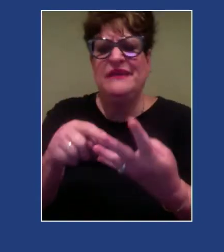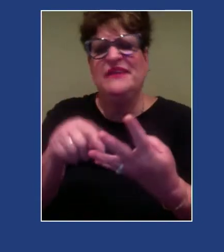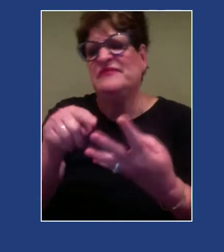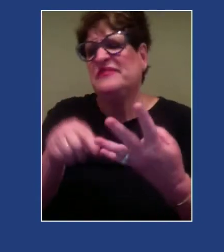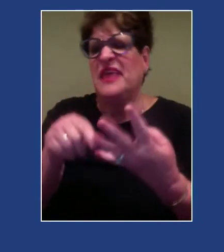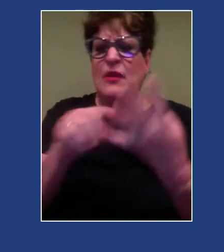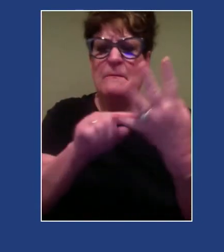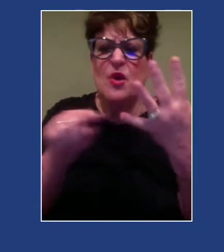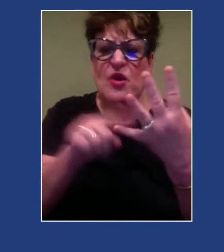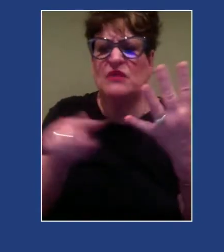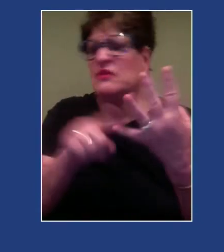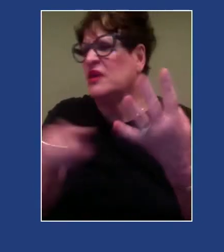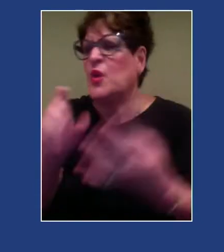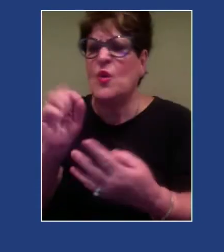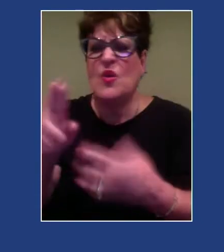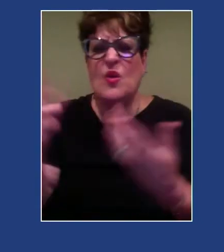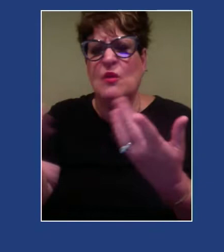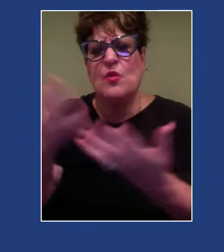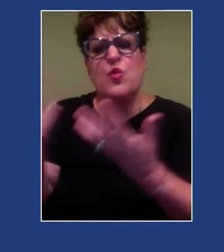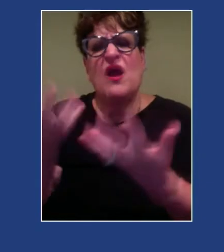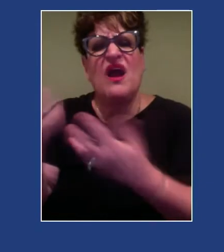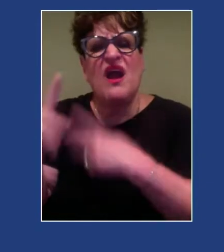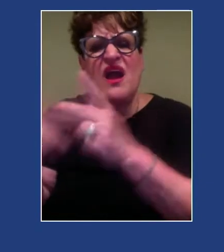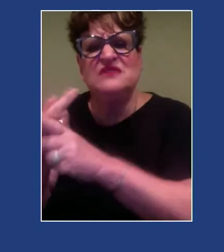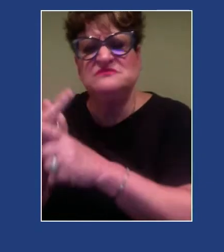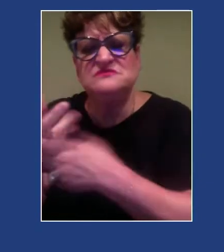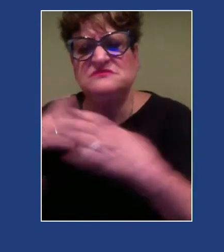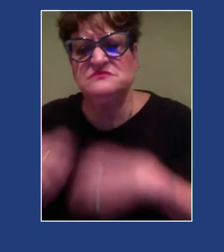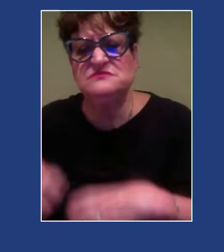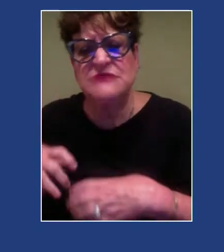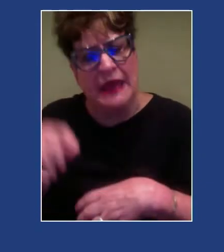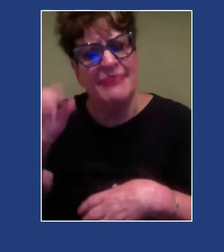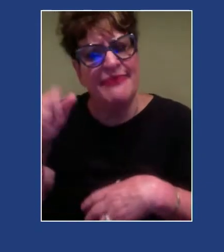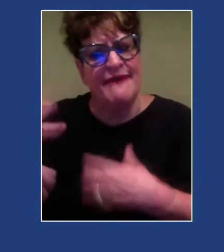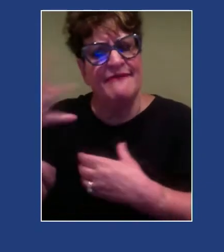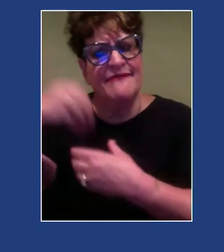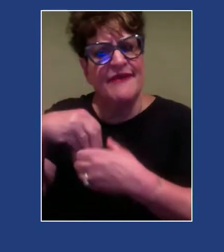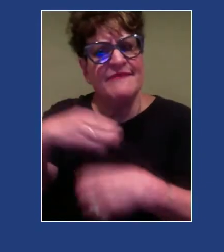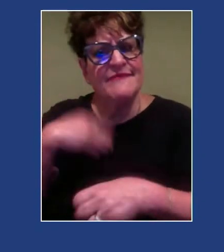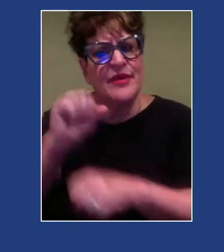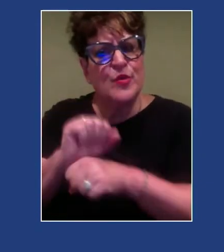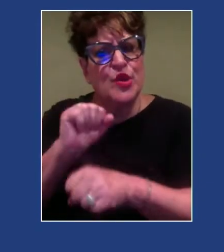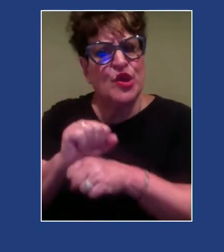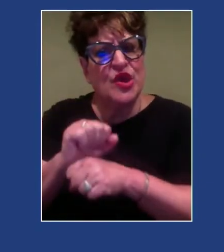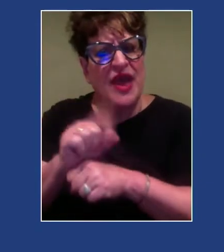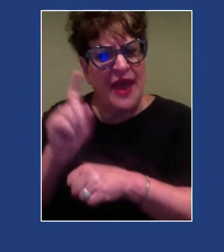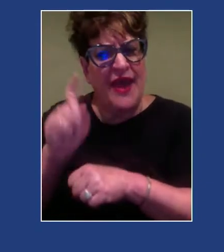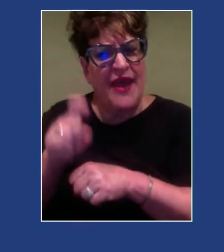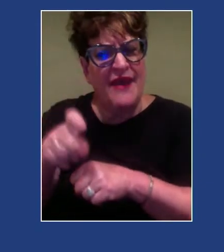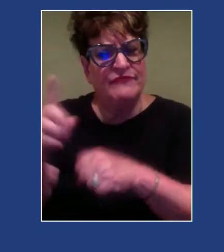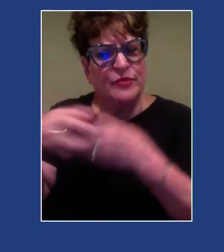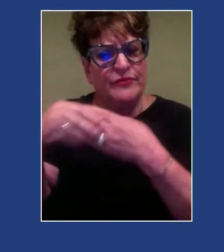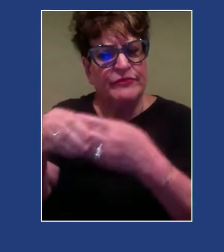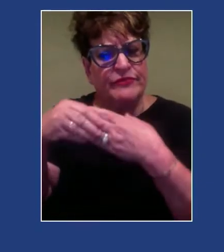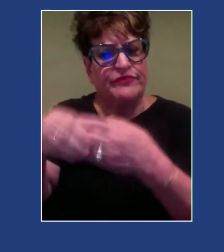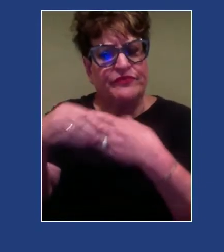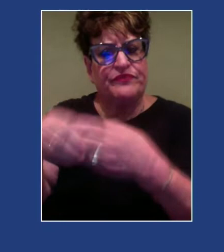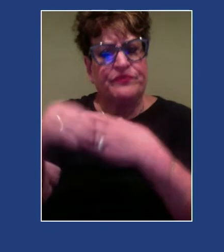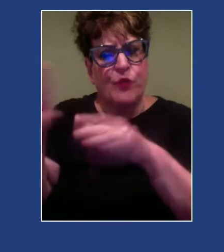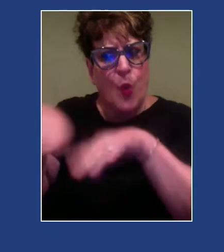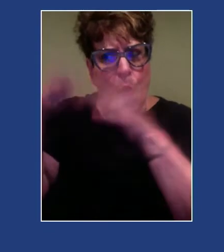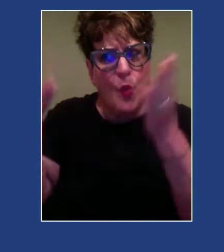they're not. That's always coming into the room with the work I do with my clients. And so I have to make space for communicating and talking about